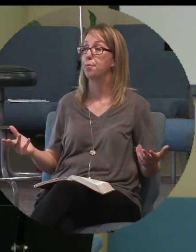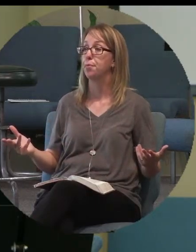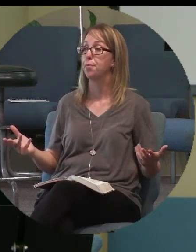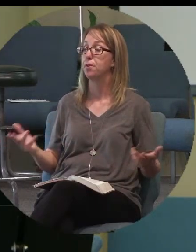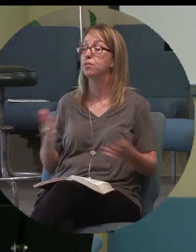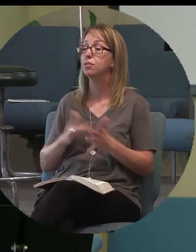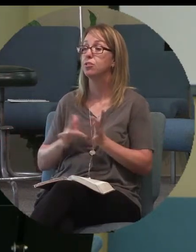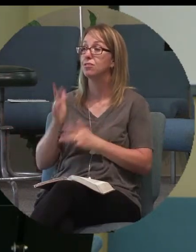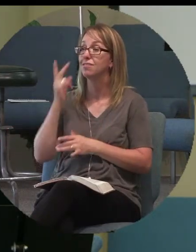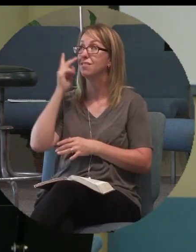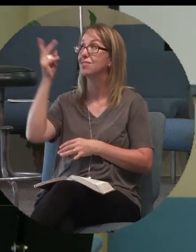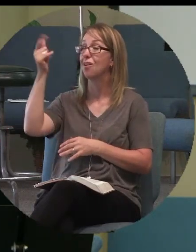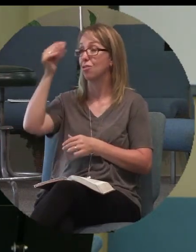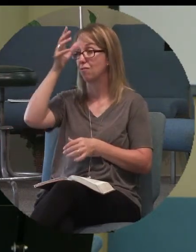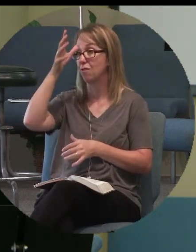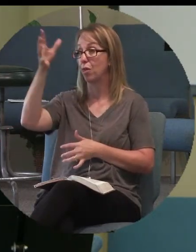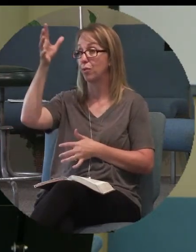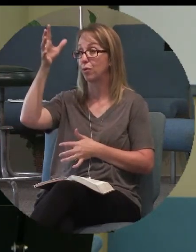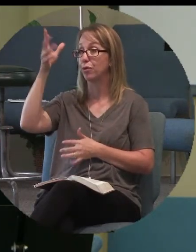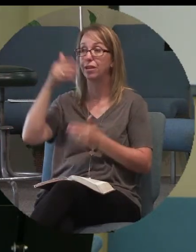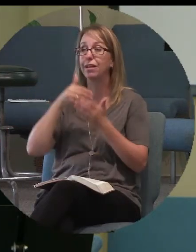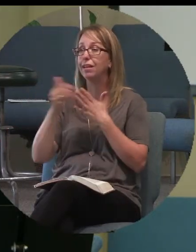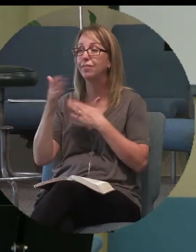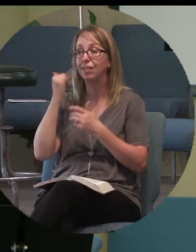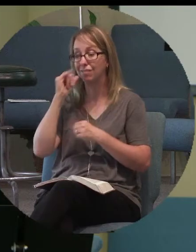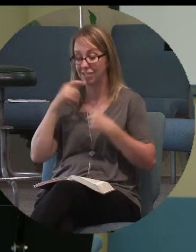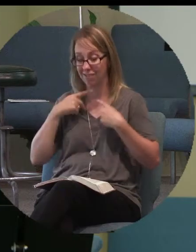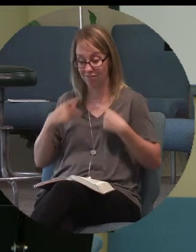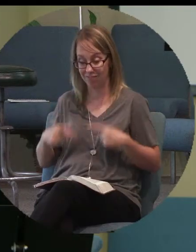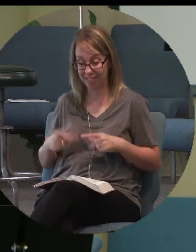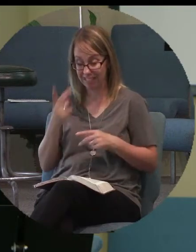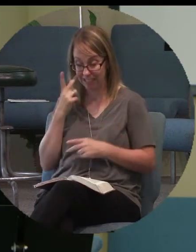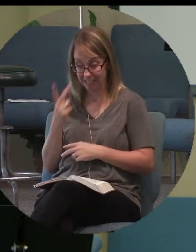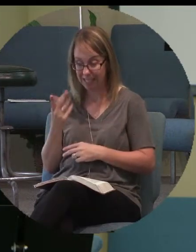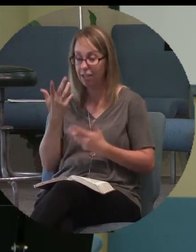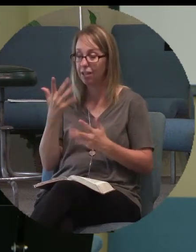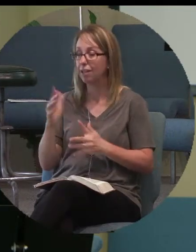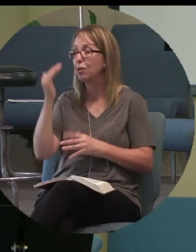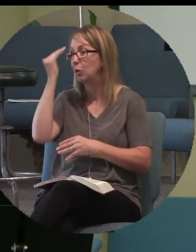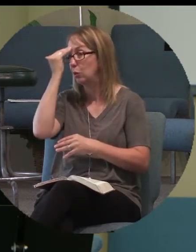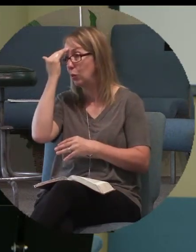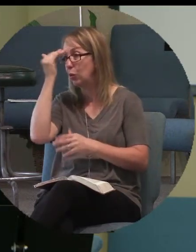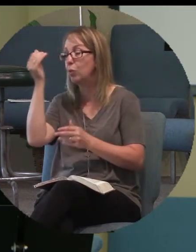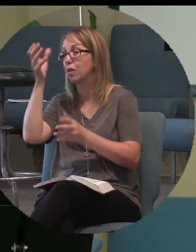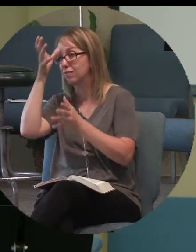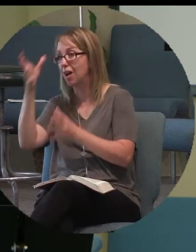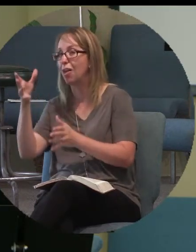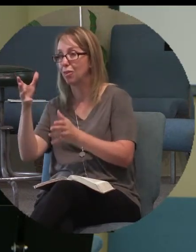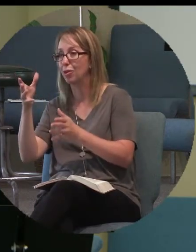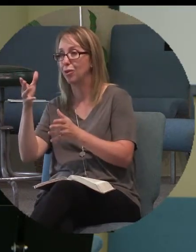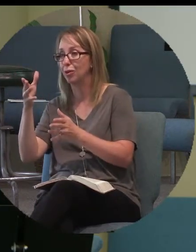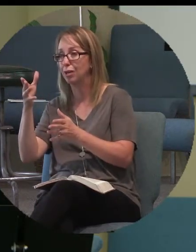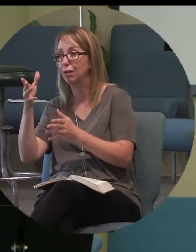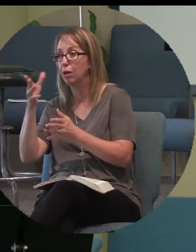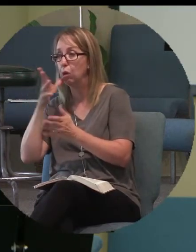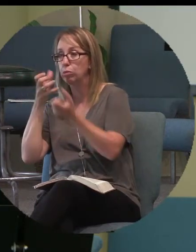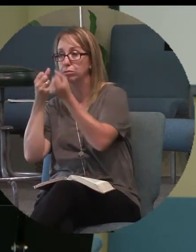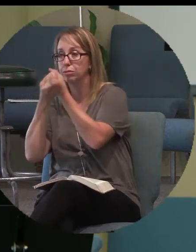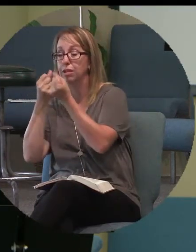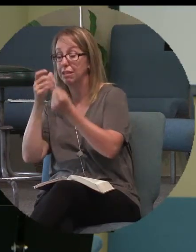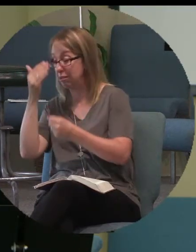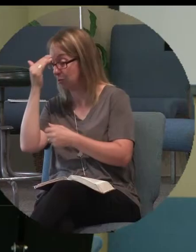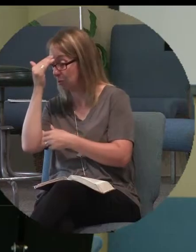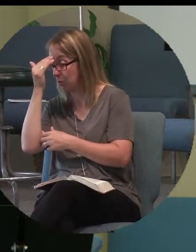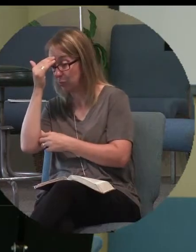saw the Father. Even if he didn't physically see it, he knew the Father had his back. He knew that God